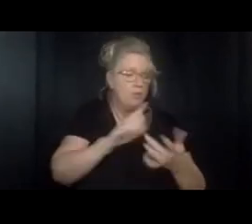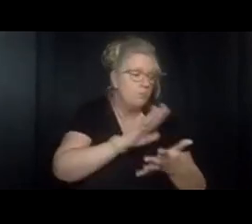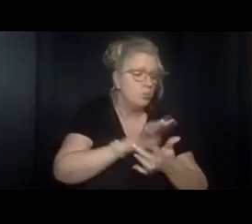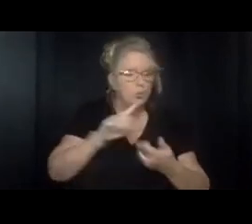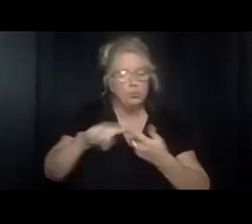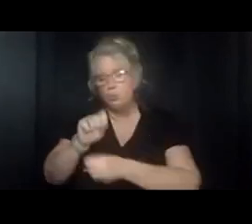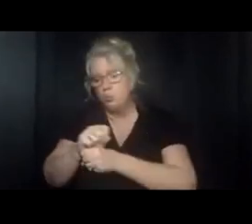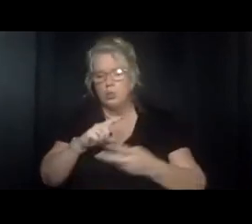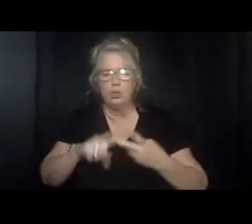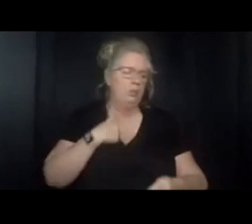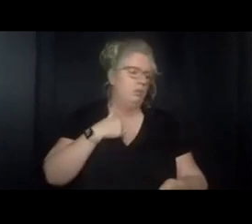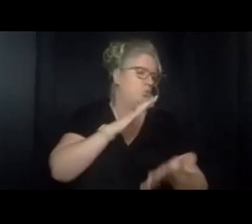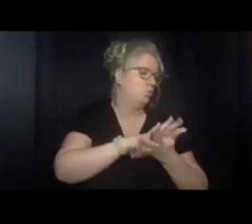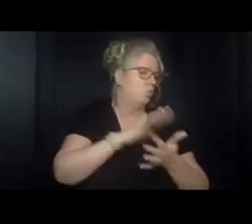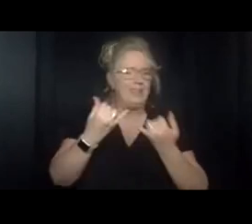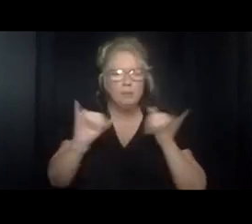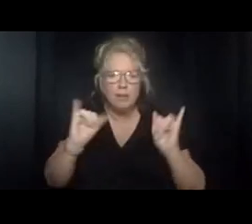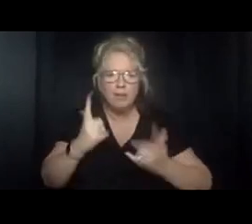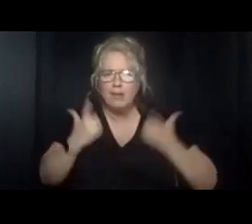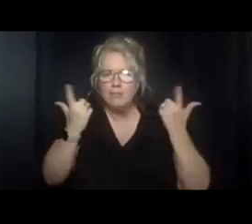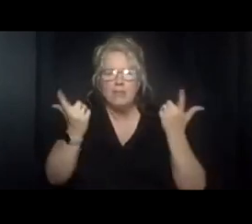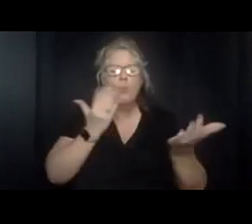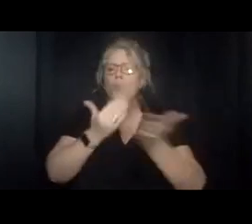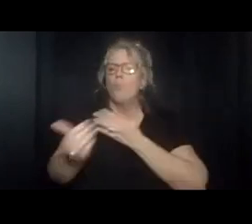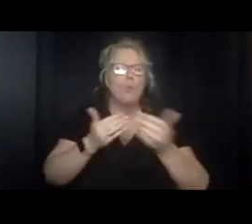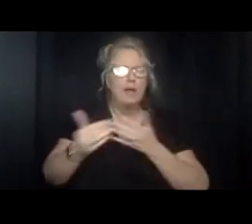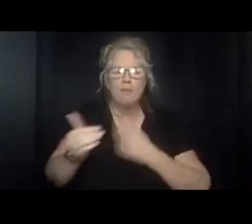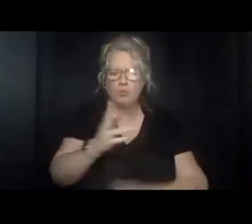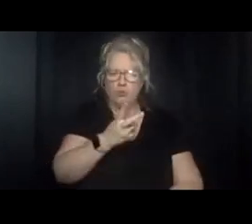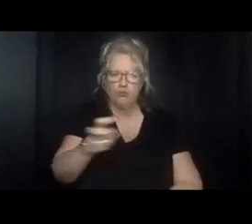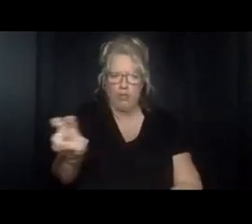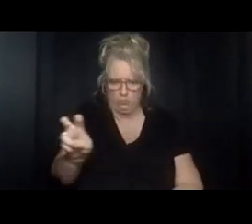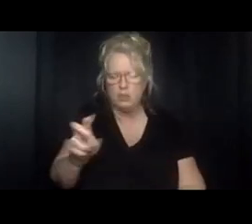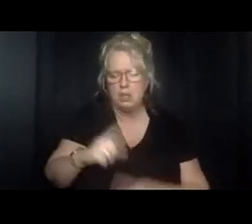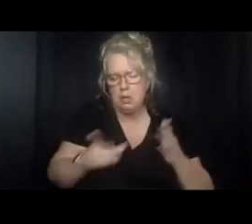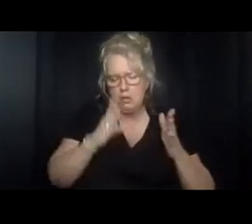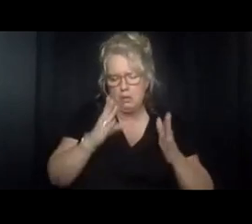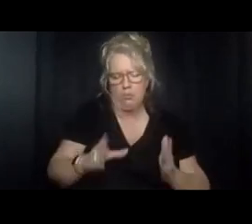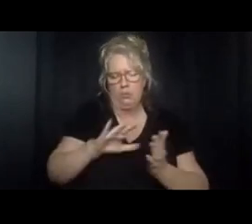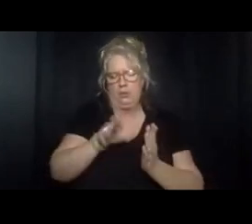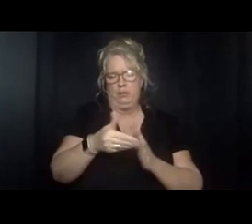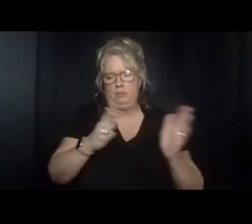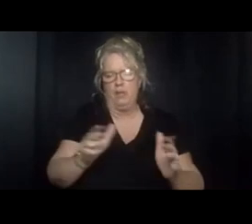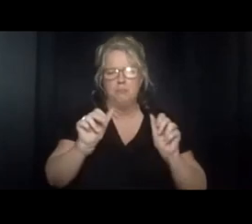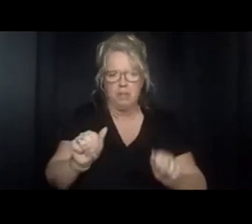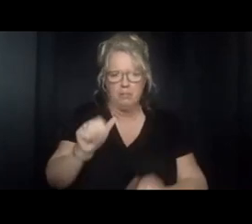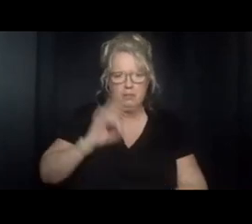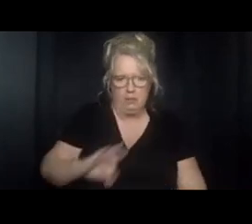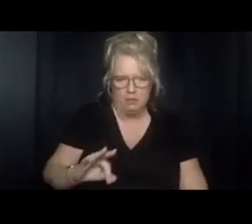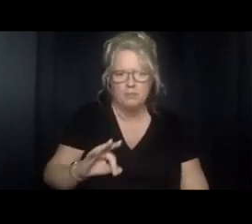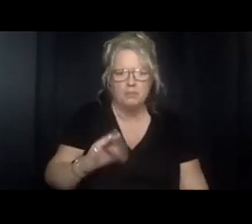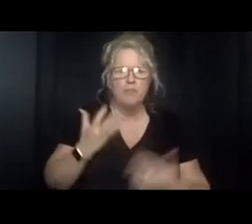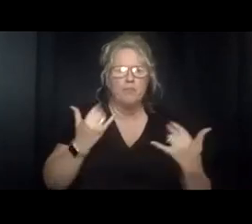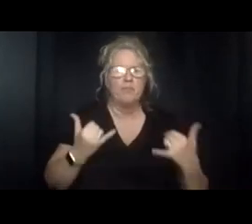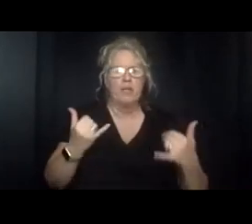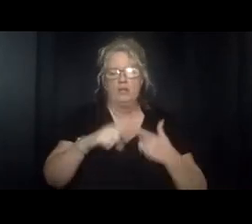work school to independent living whatever transition a person-centered plan can be very useful now that we know how